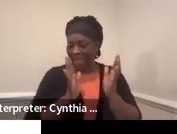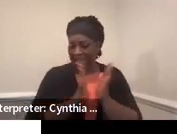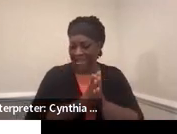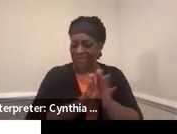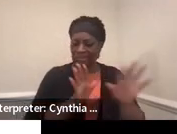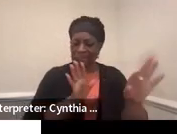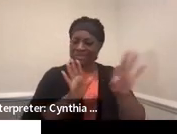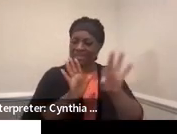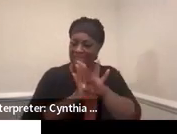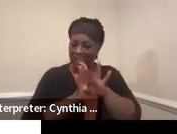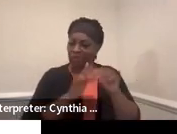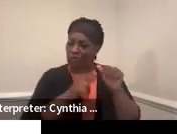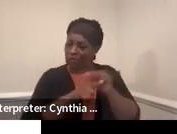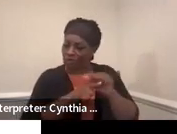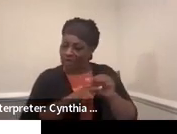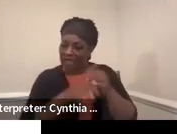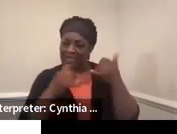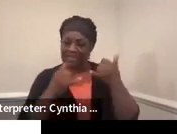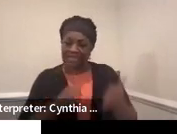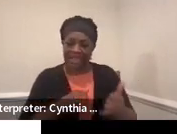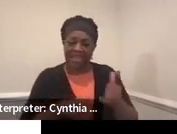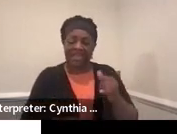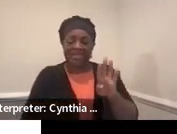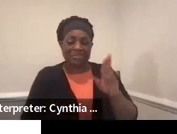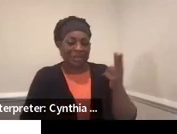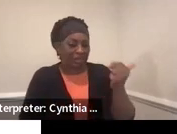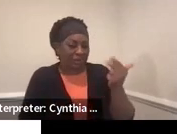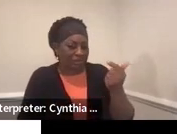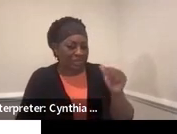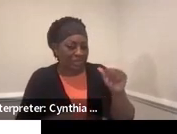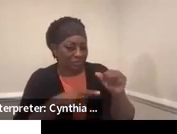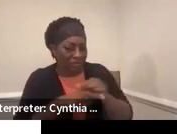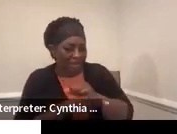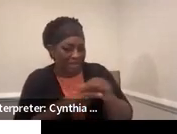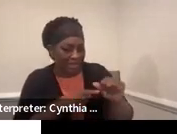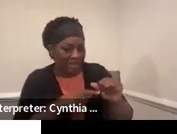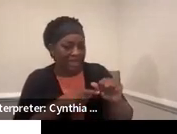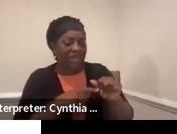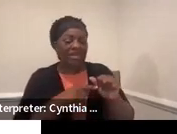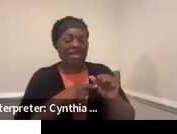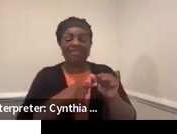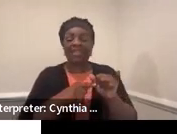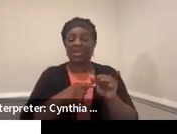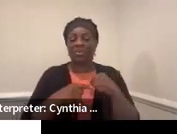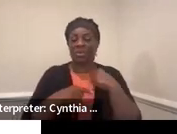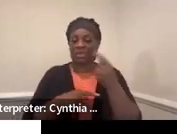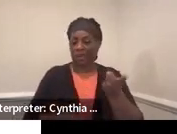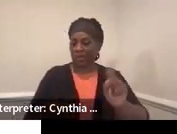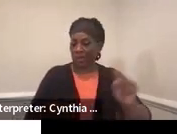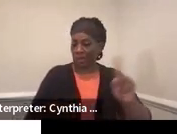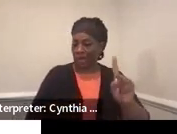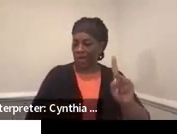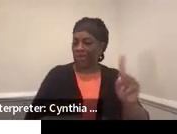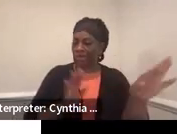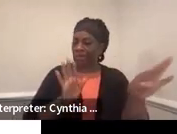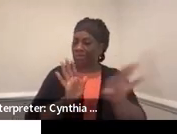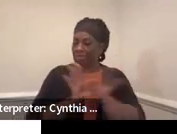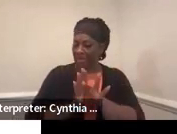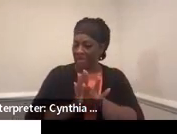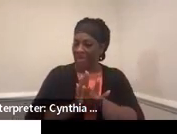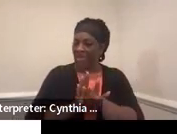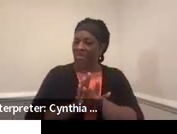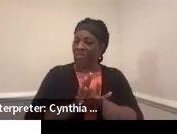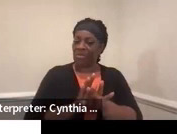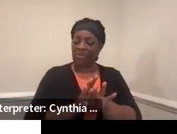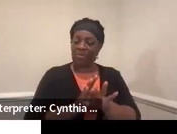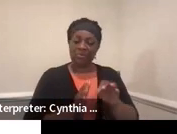select the training, and today's training is the B13 training, and then you'll be prompted to pick which one, because there was one